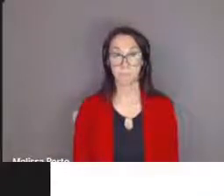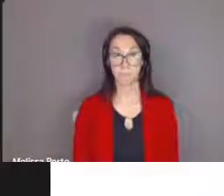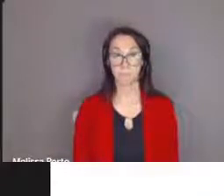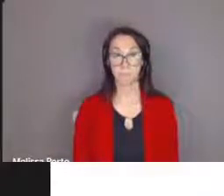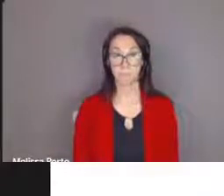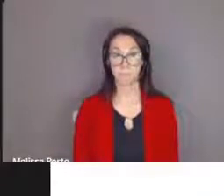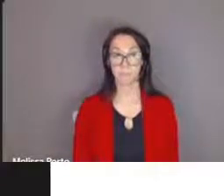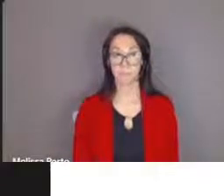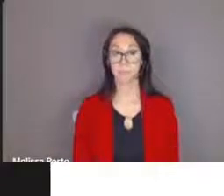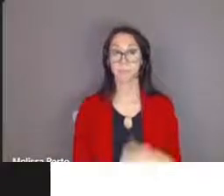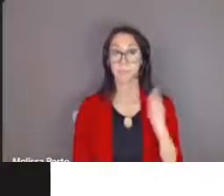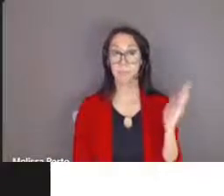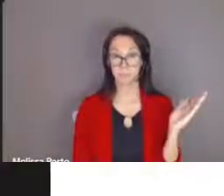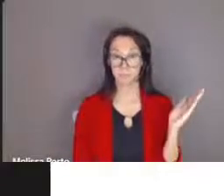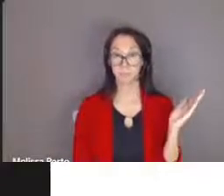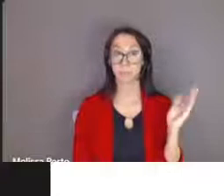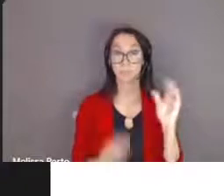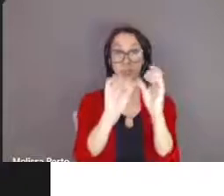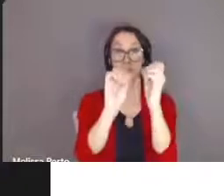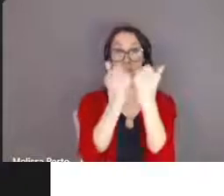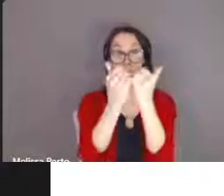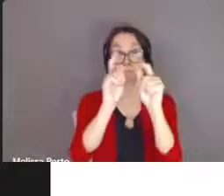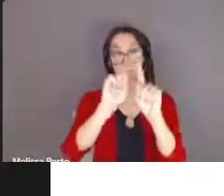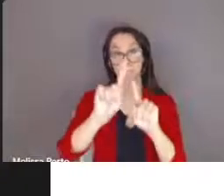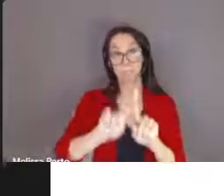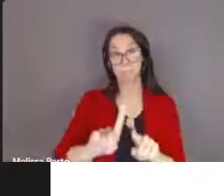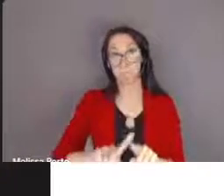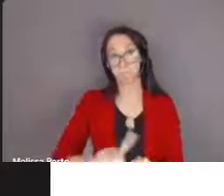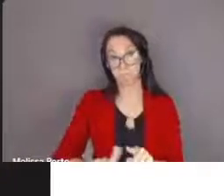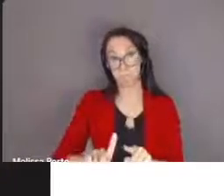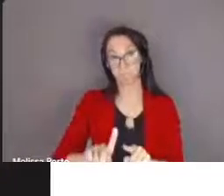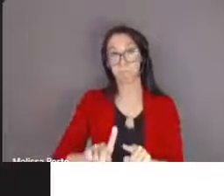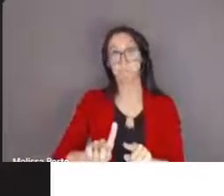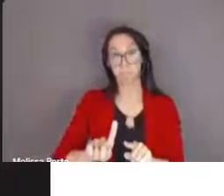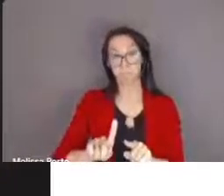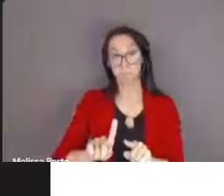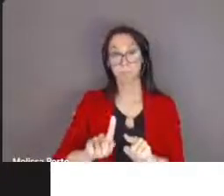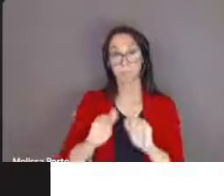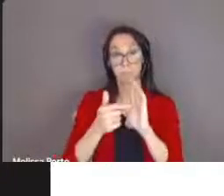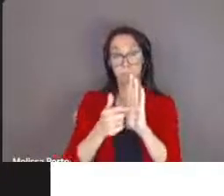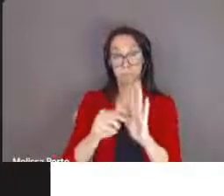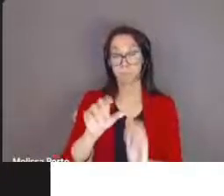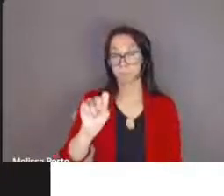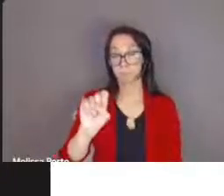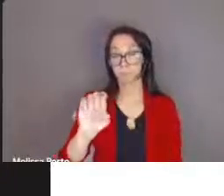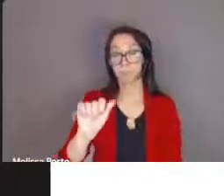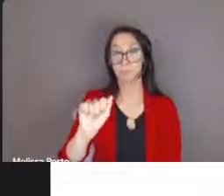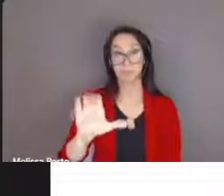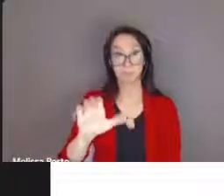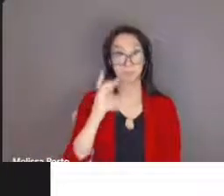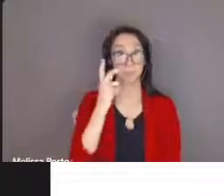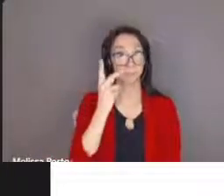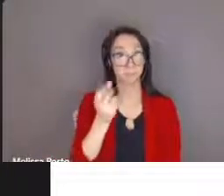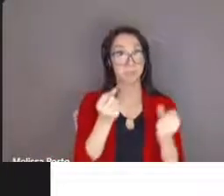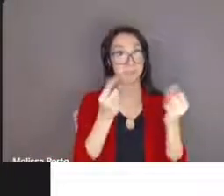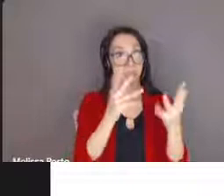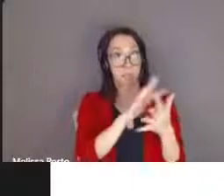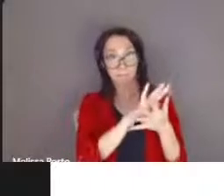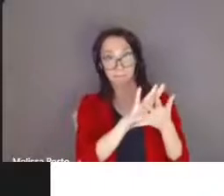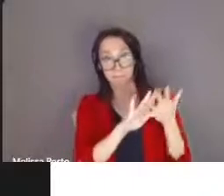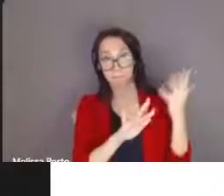here are the number of associations that are represented on seac as you can see we had to have a wide range of associations that are represented